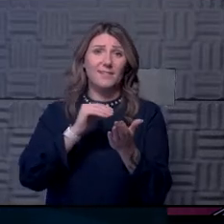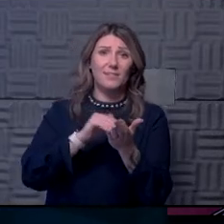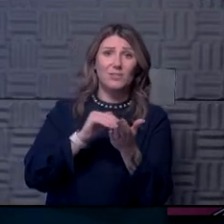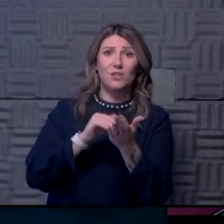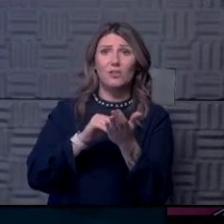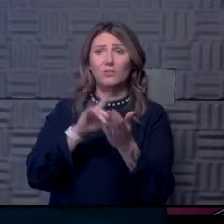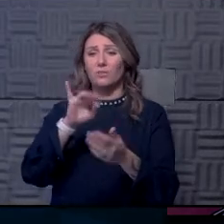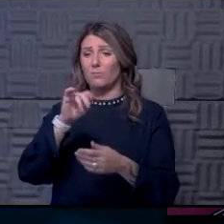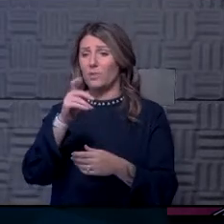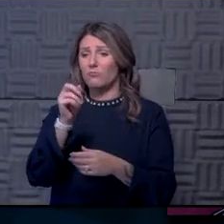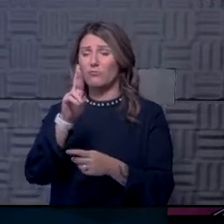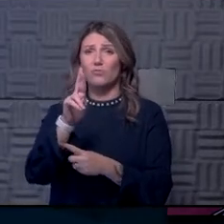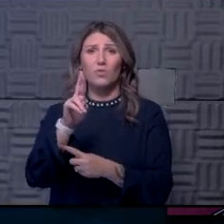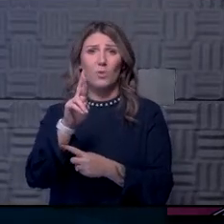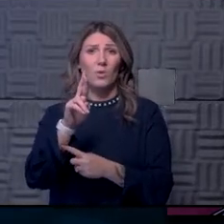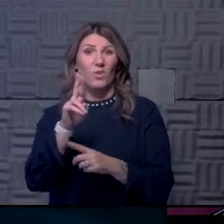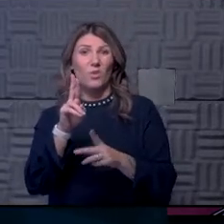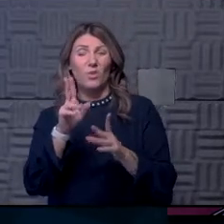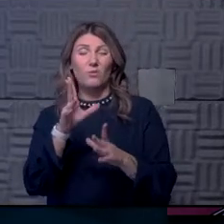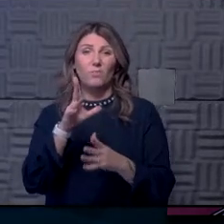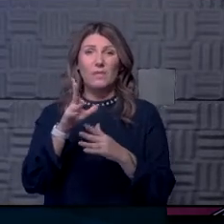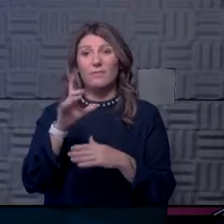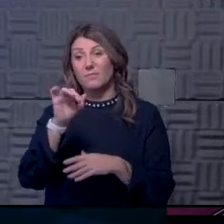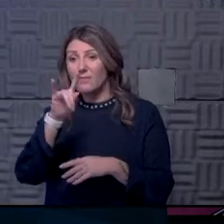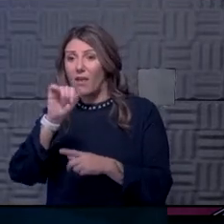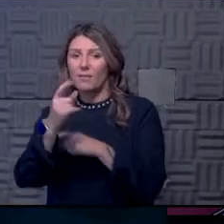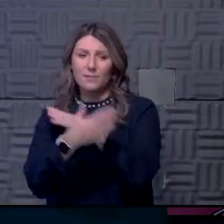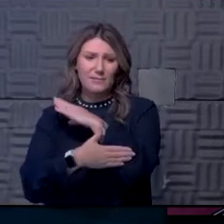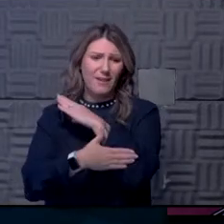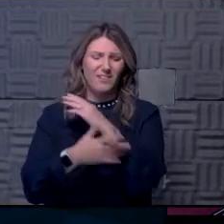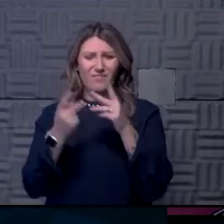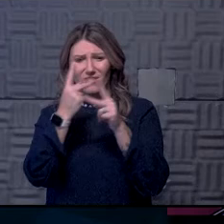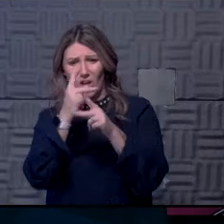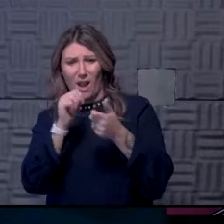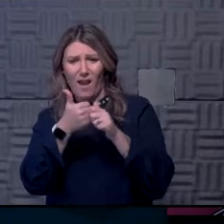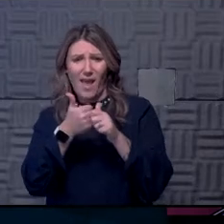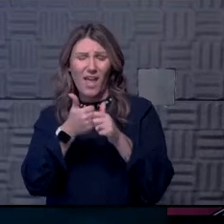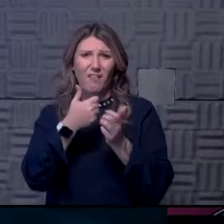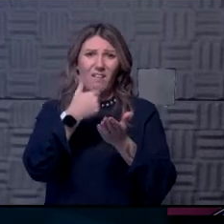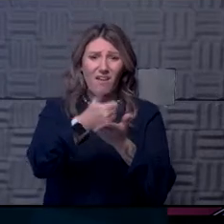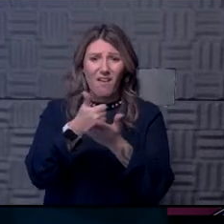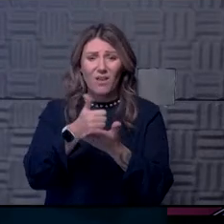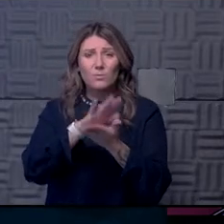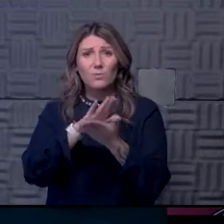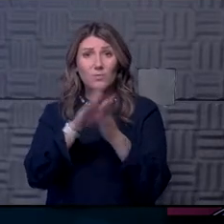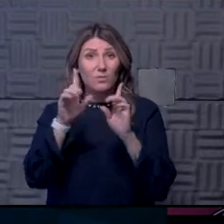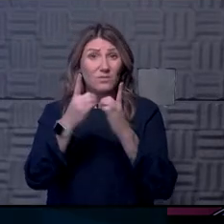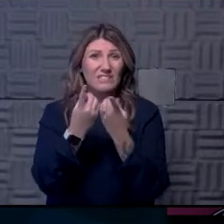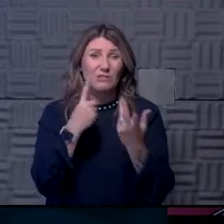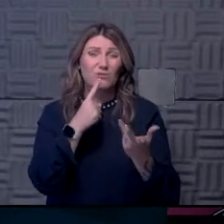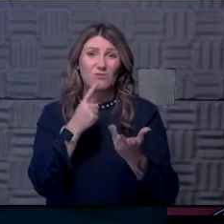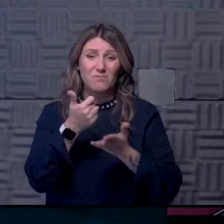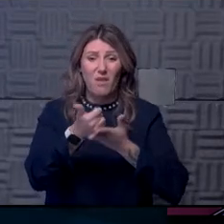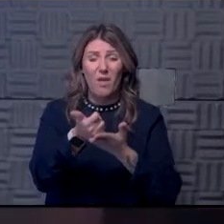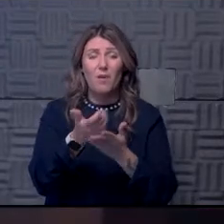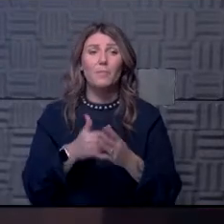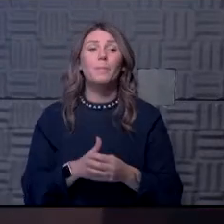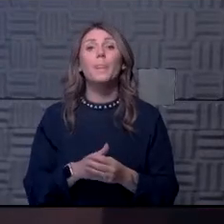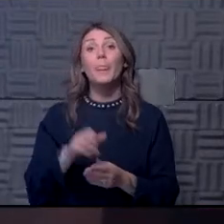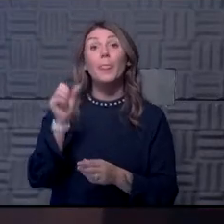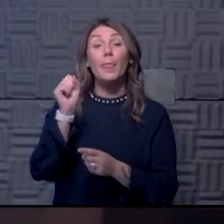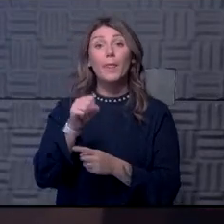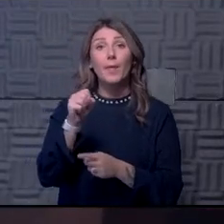Douglas County. And we've all been struggling to figure out how to help the school districts, uh, work their way through this. Uh, Dr. Scrimshire thoughts? Yeah,